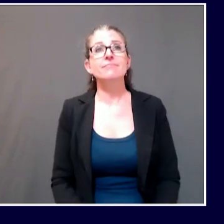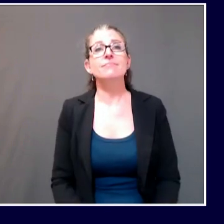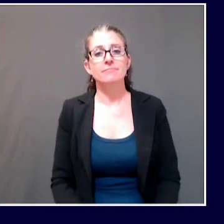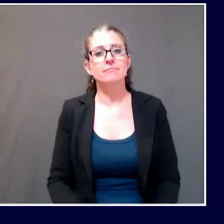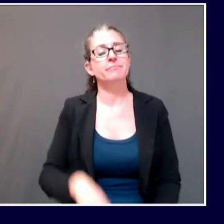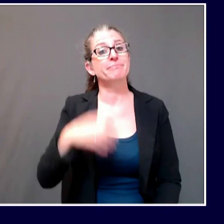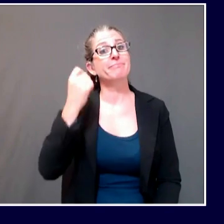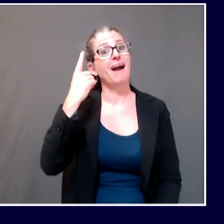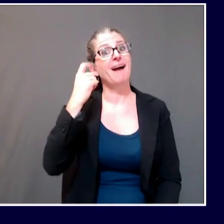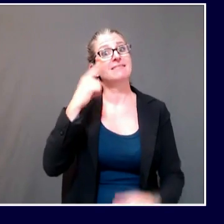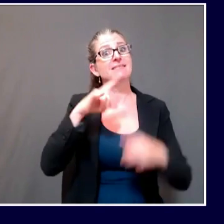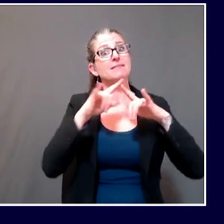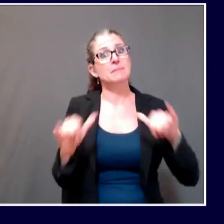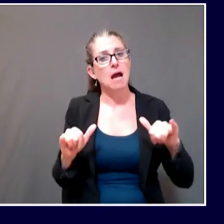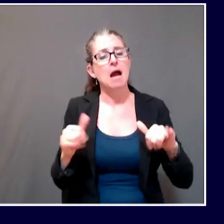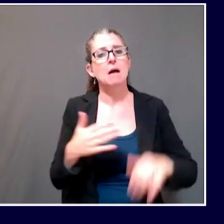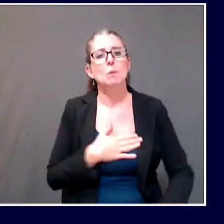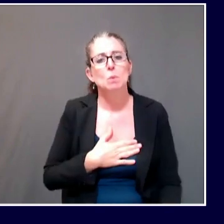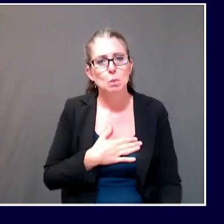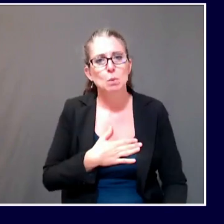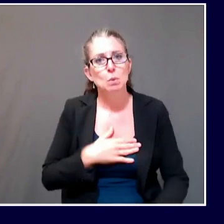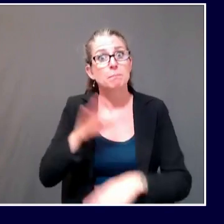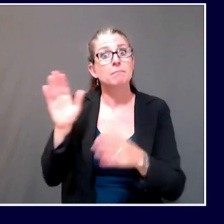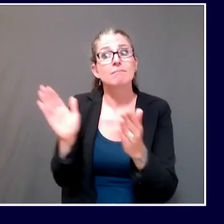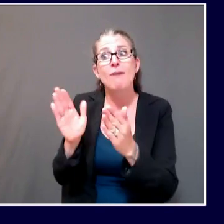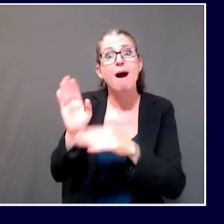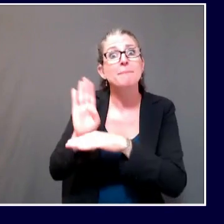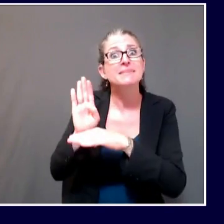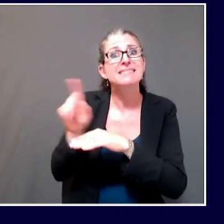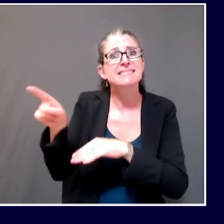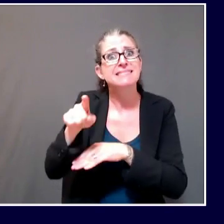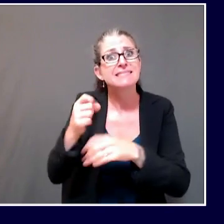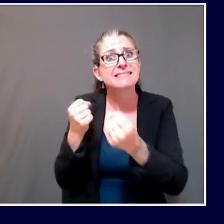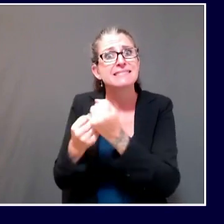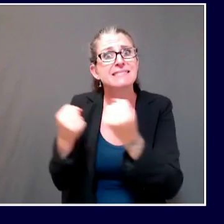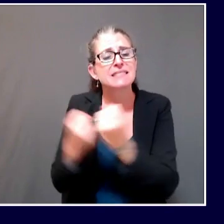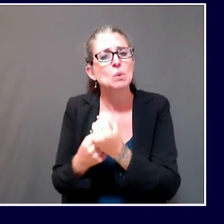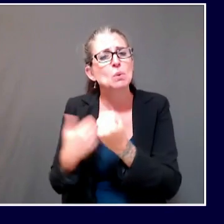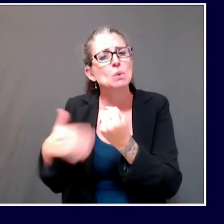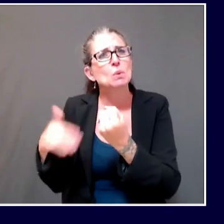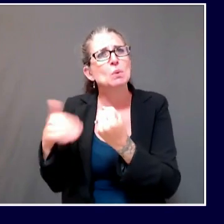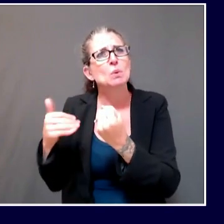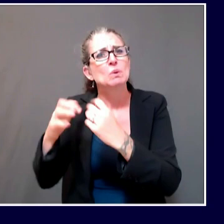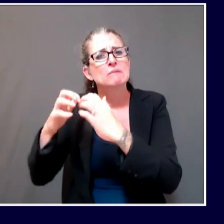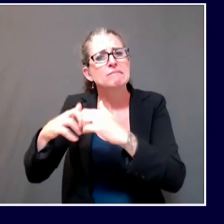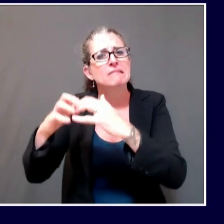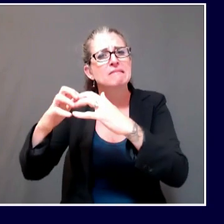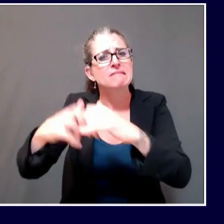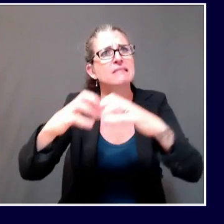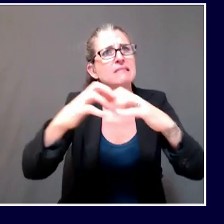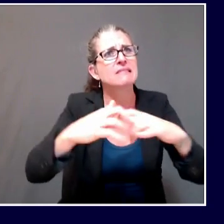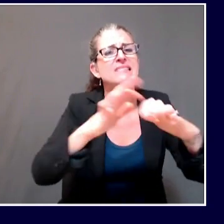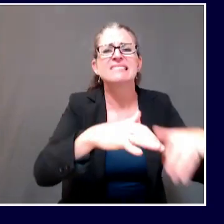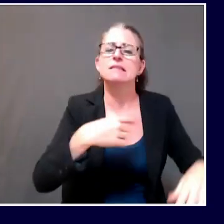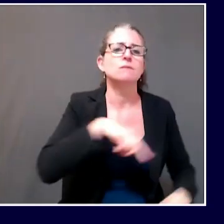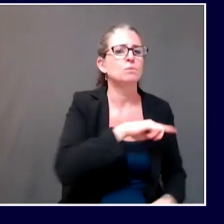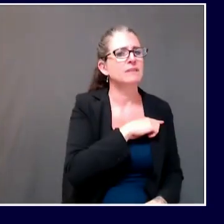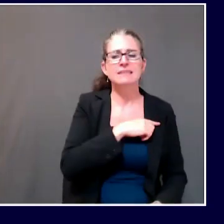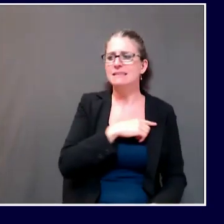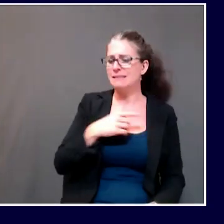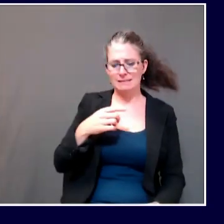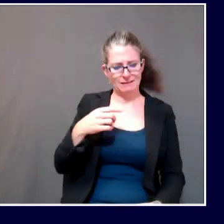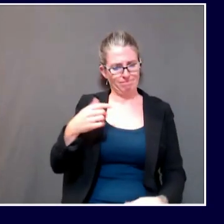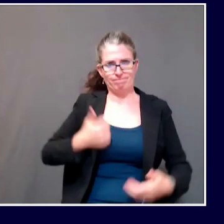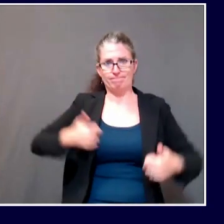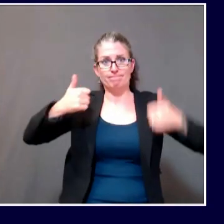administration wants to do whatever we can within available resources to support those local businesses through these tough times that